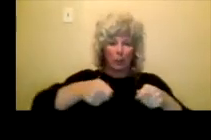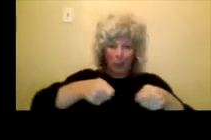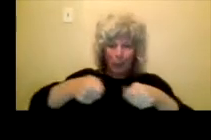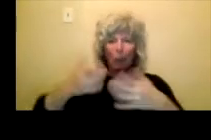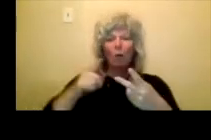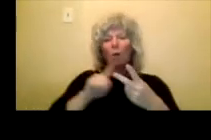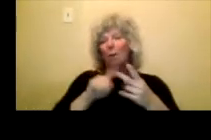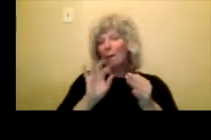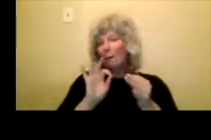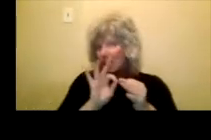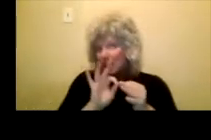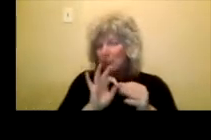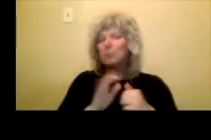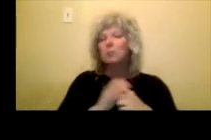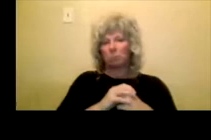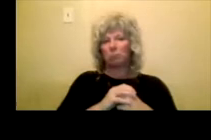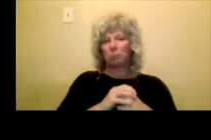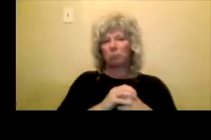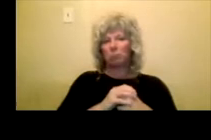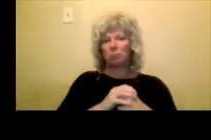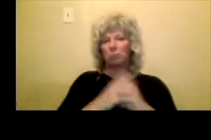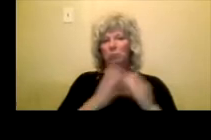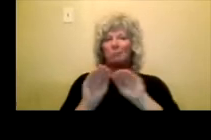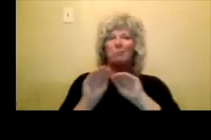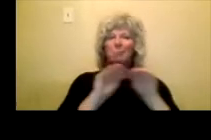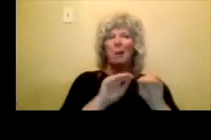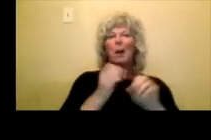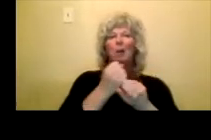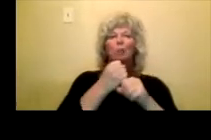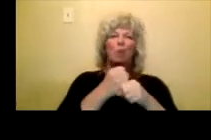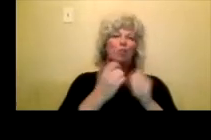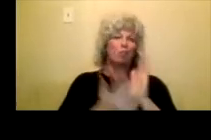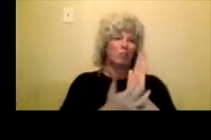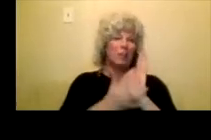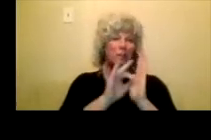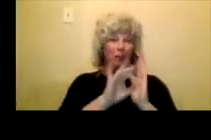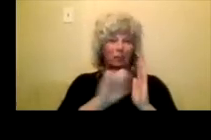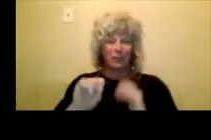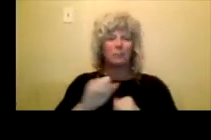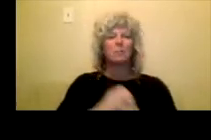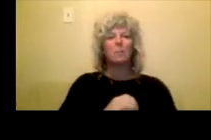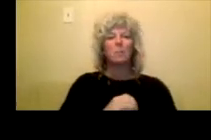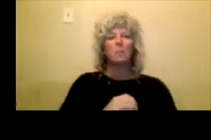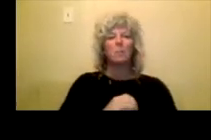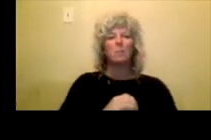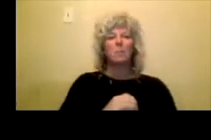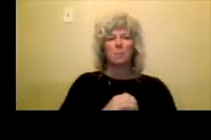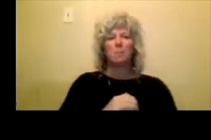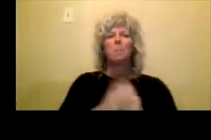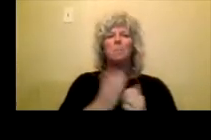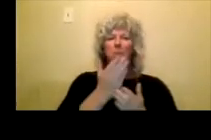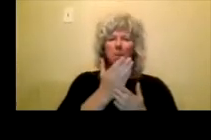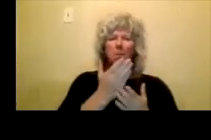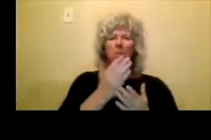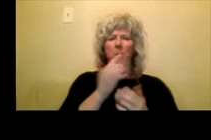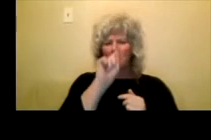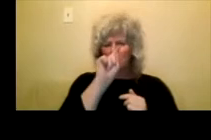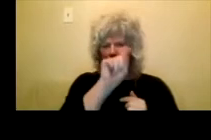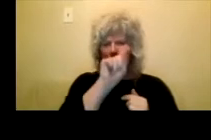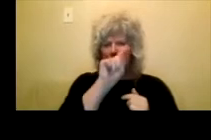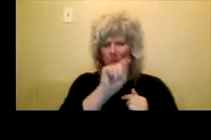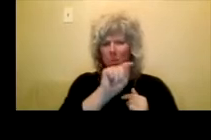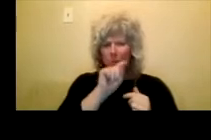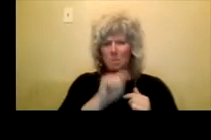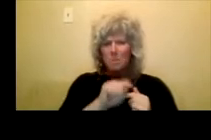that. So that goes under the production technical fees. Some of these lines can kind of blend and people might have different